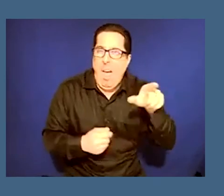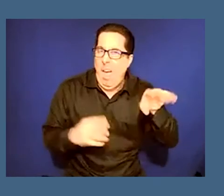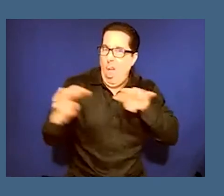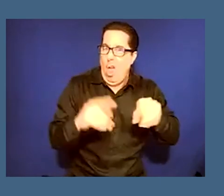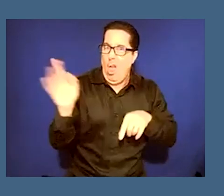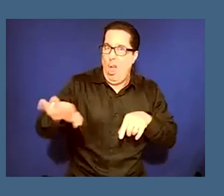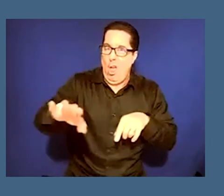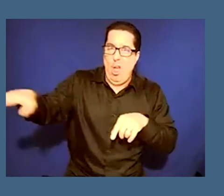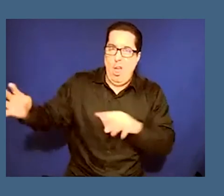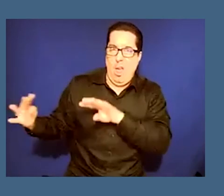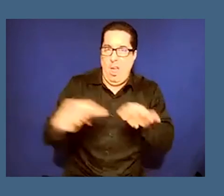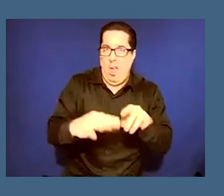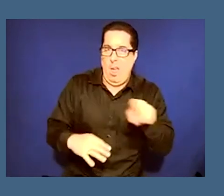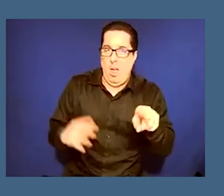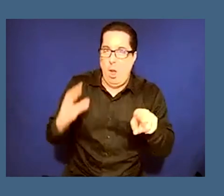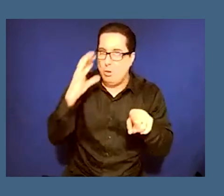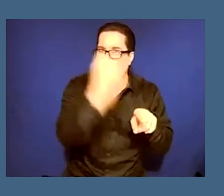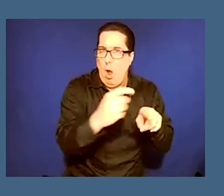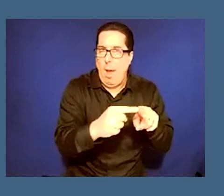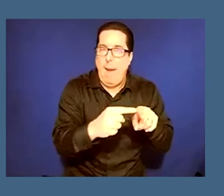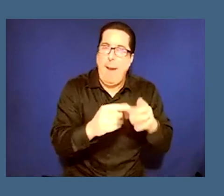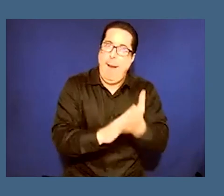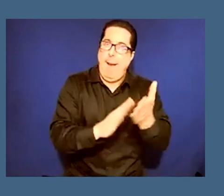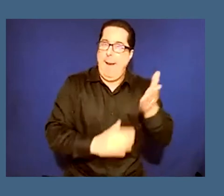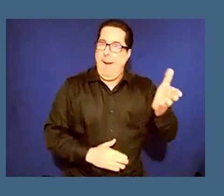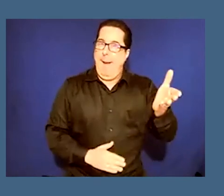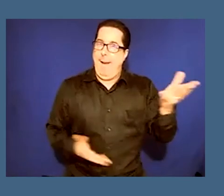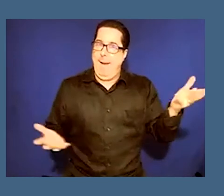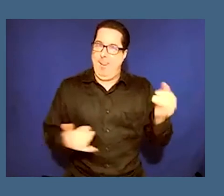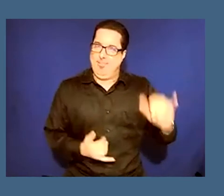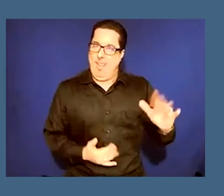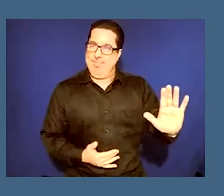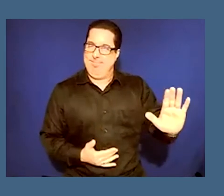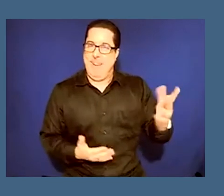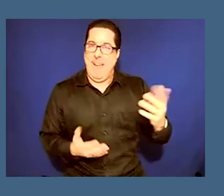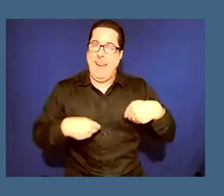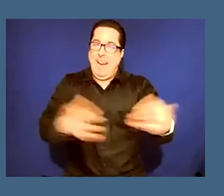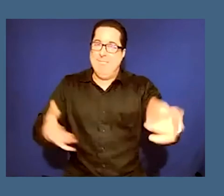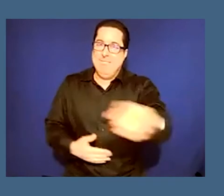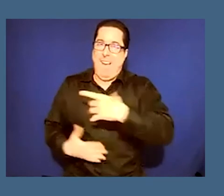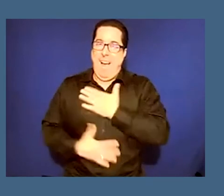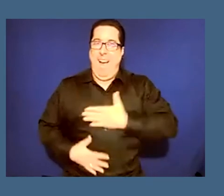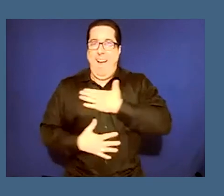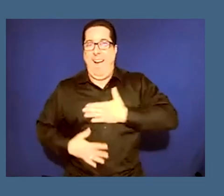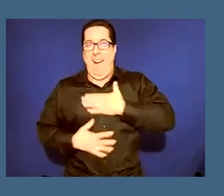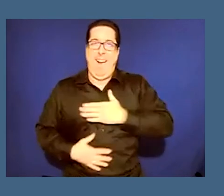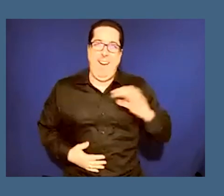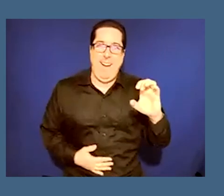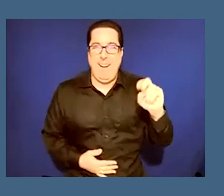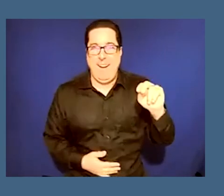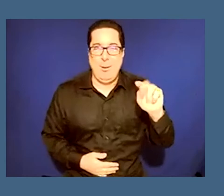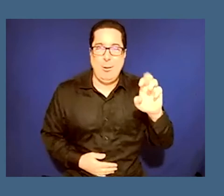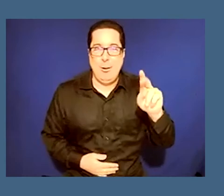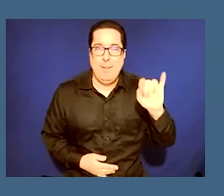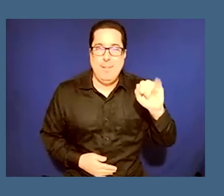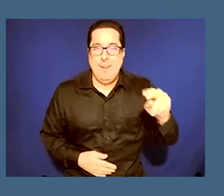maintain their uh uh yeah just you know uh entertain them this was a reason why the works